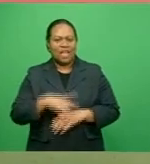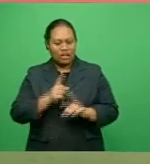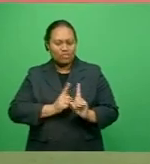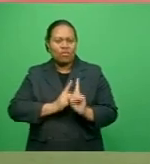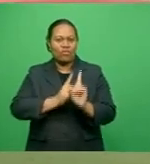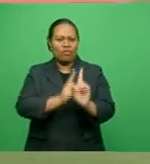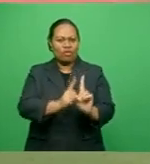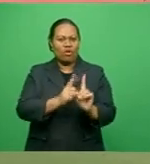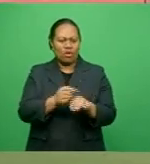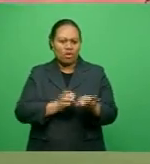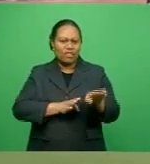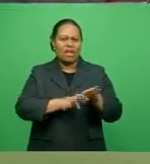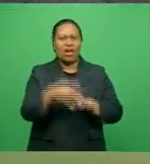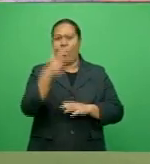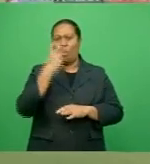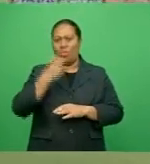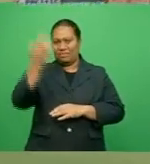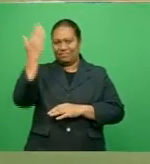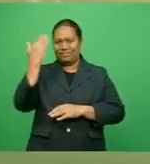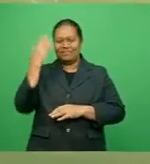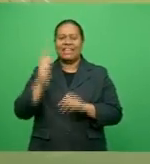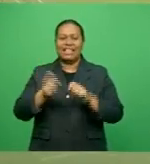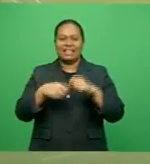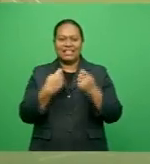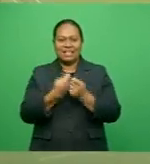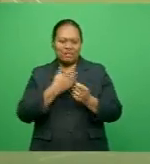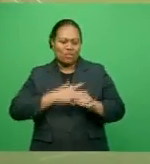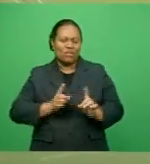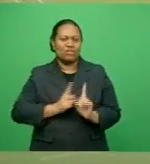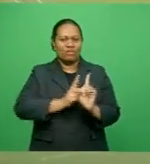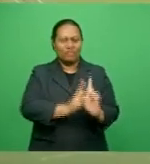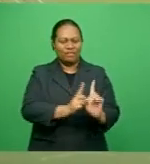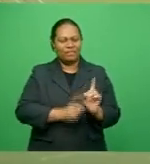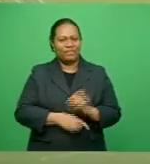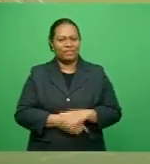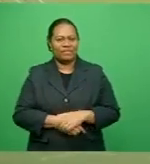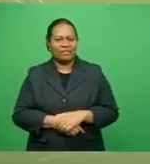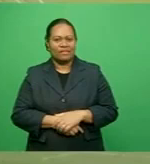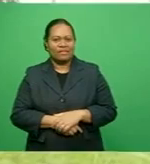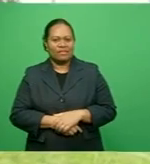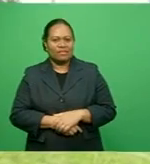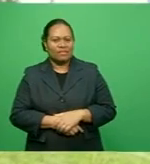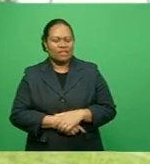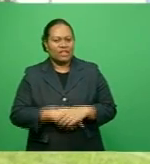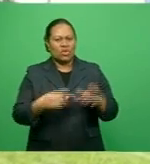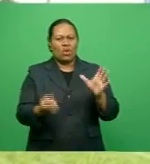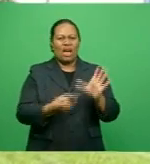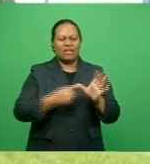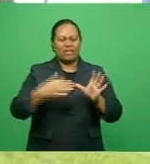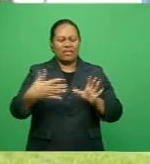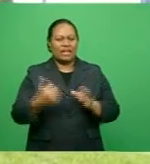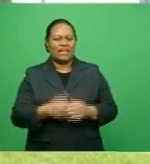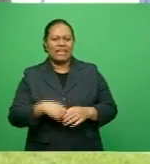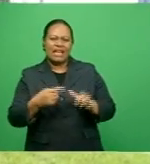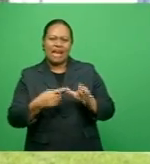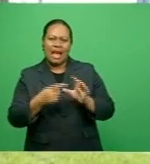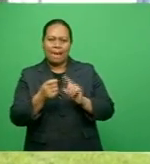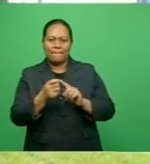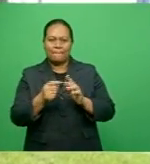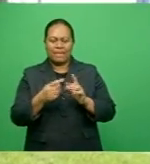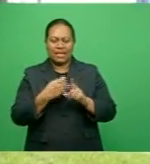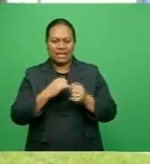the footsteps of two rugby players from my village who have secured contracts in France Alivere Tiraka and Apisaina Galiva